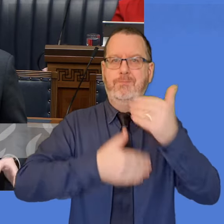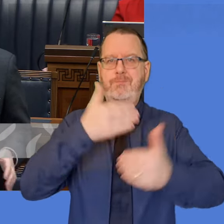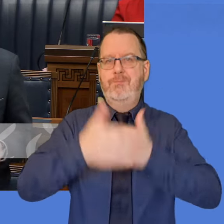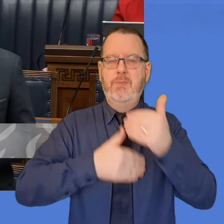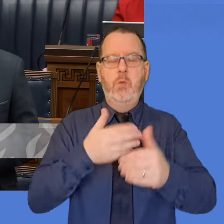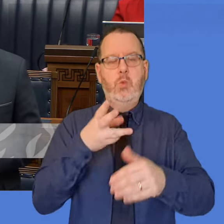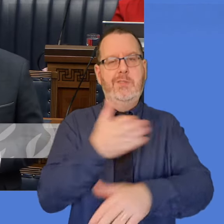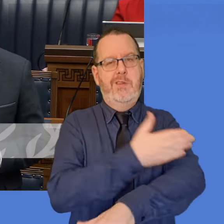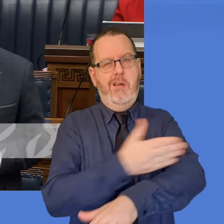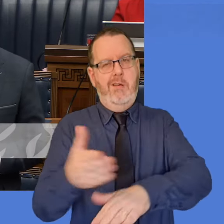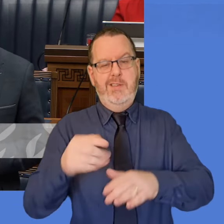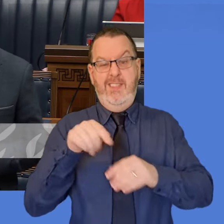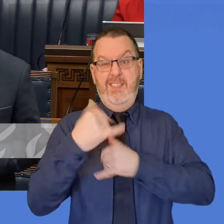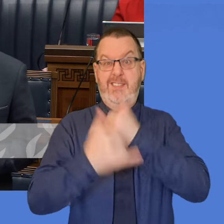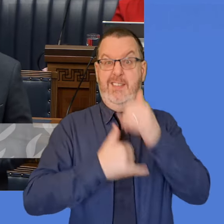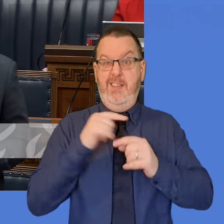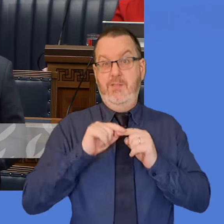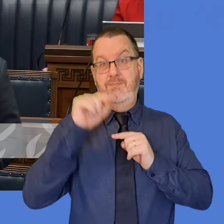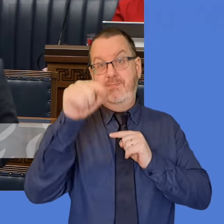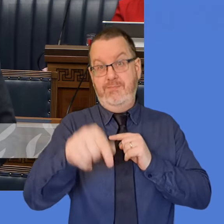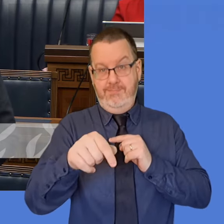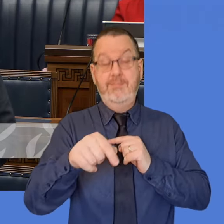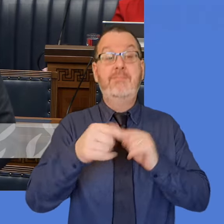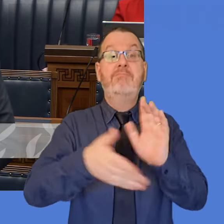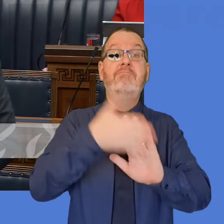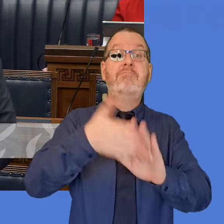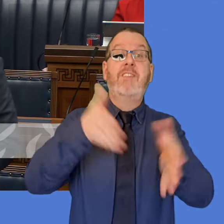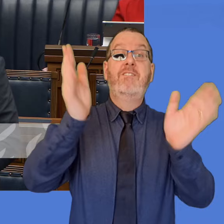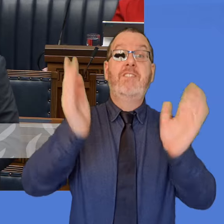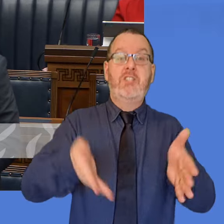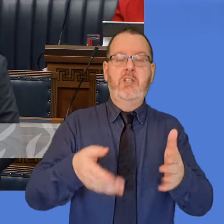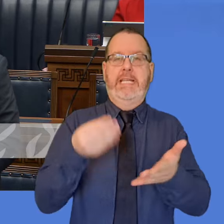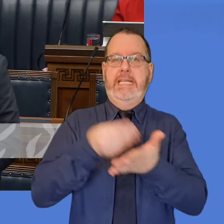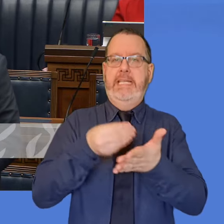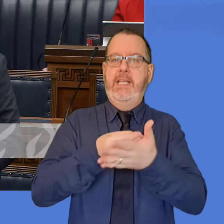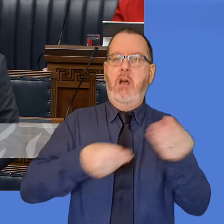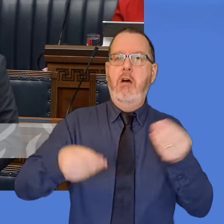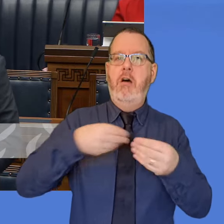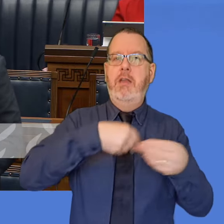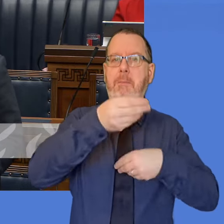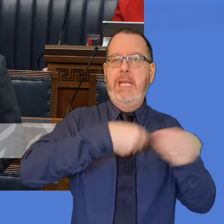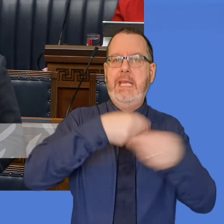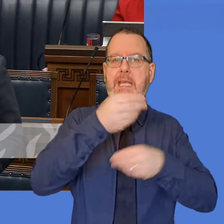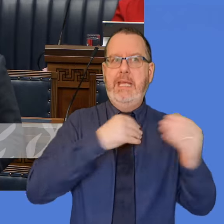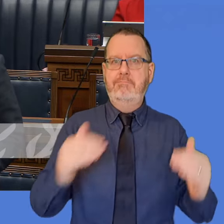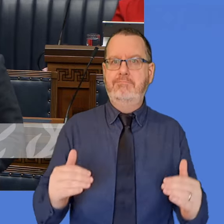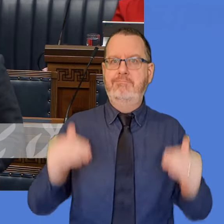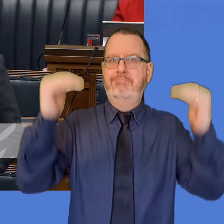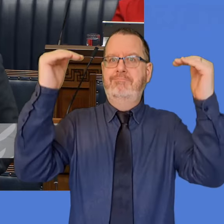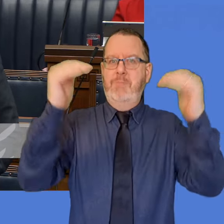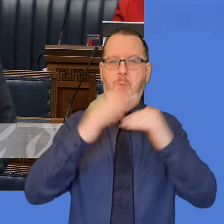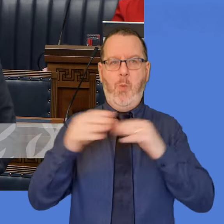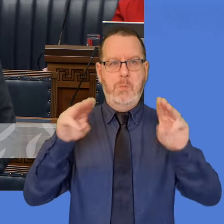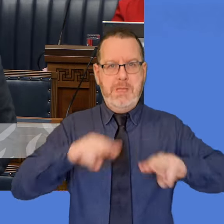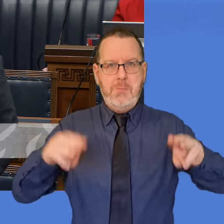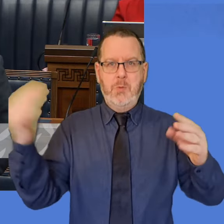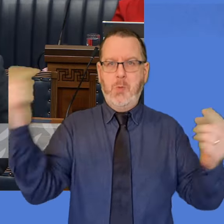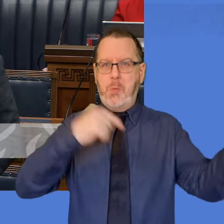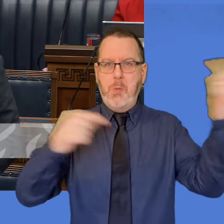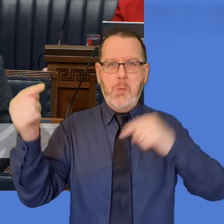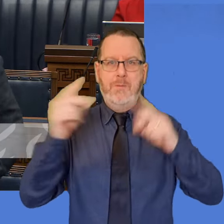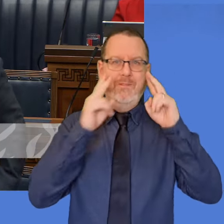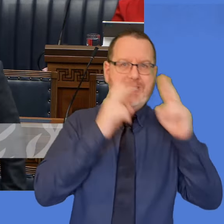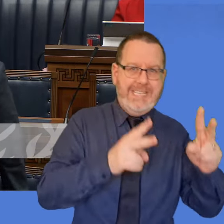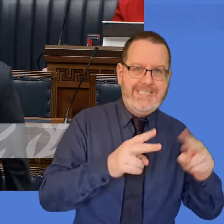This will provide an economic boost to the wider Ards and North Down economy through increased tourism, city centre living and increased